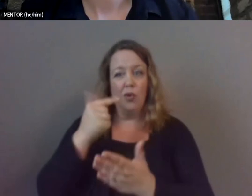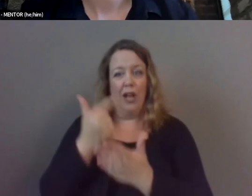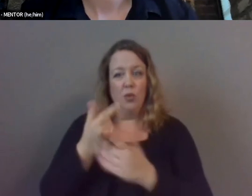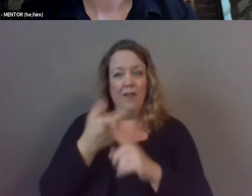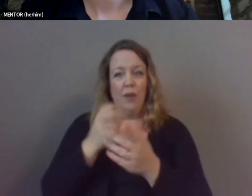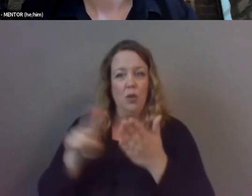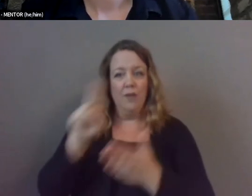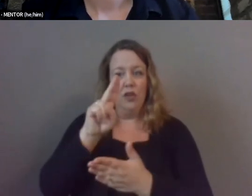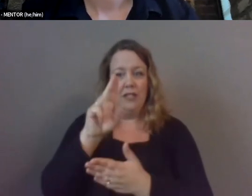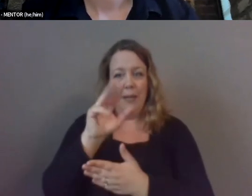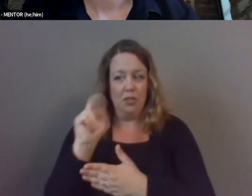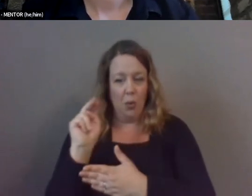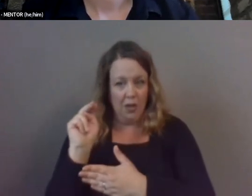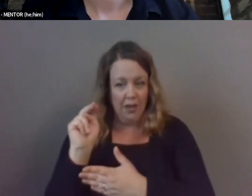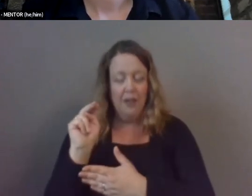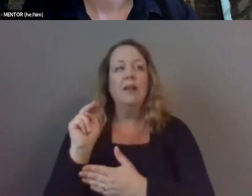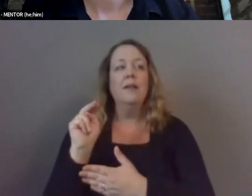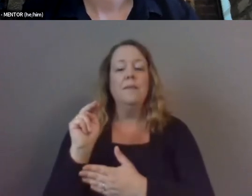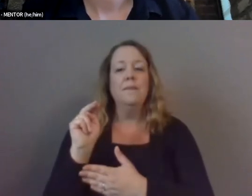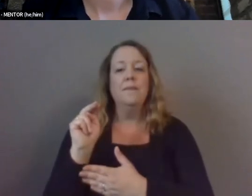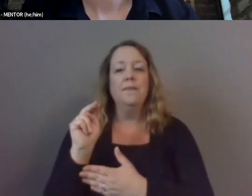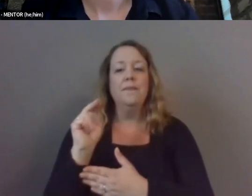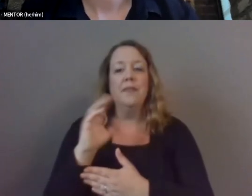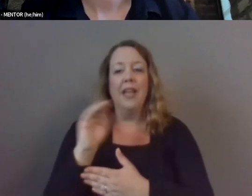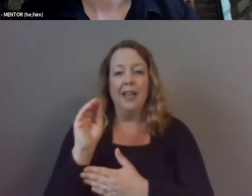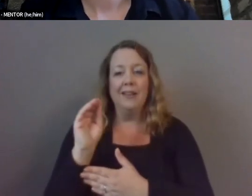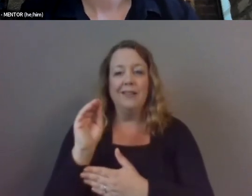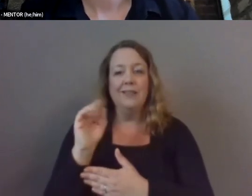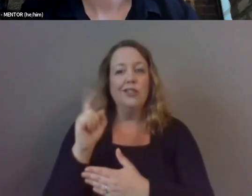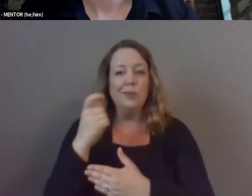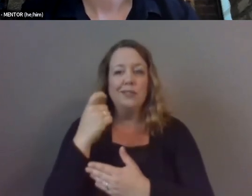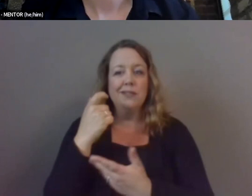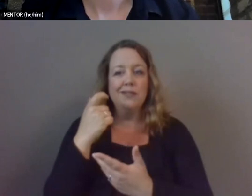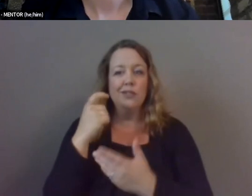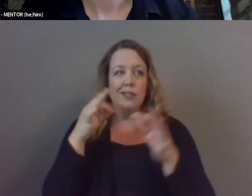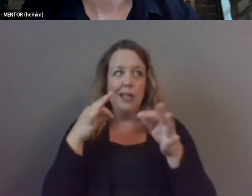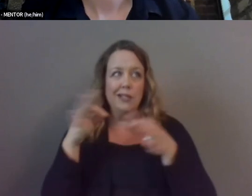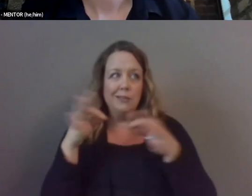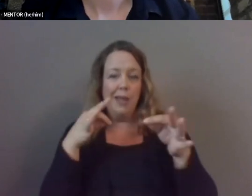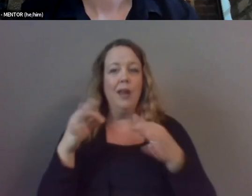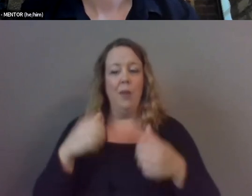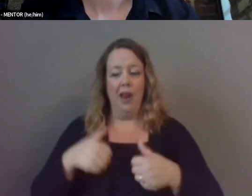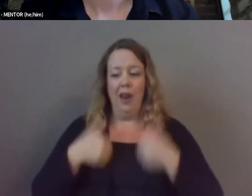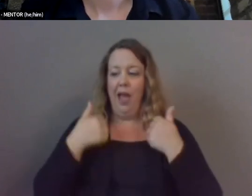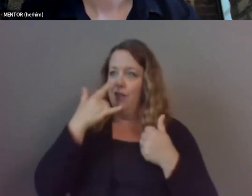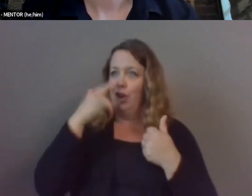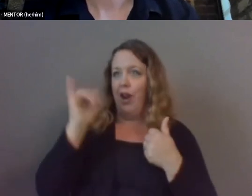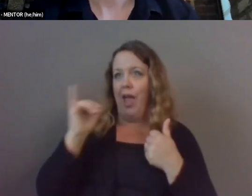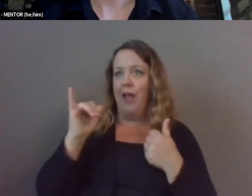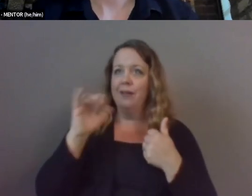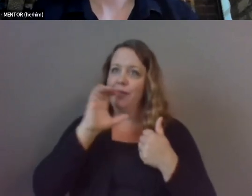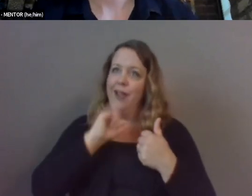of minnesota and she was just explaining what life is like being at that age